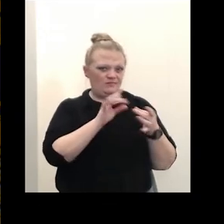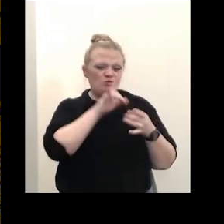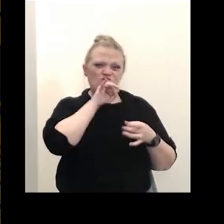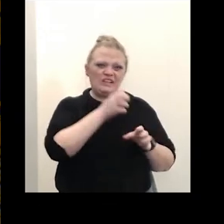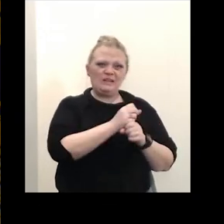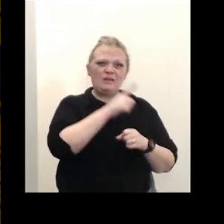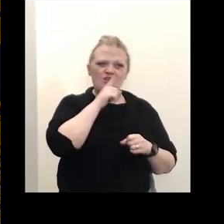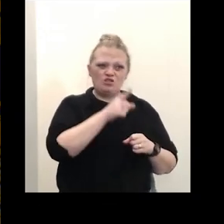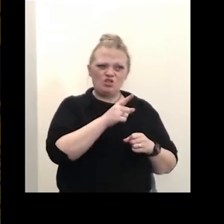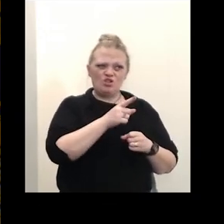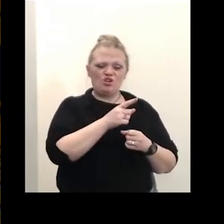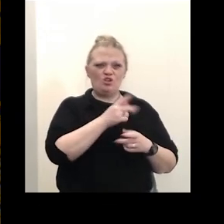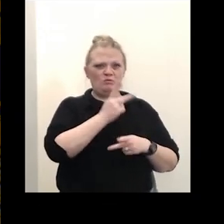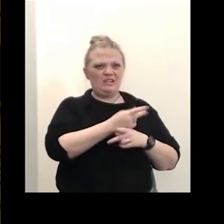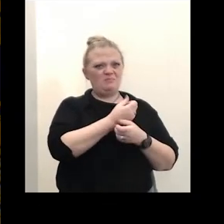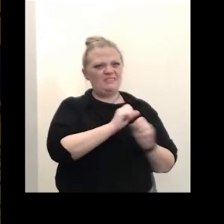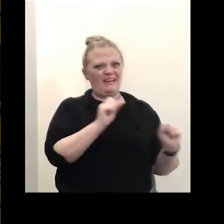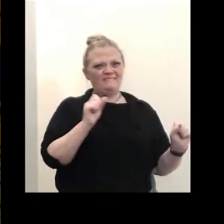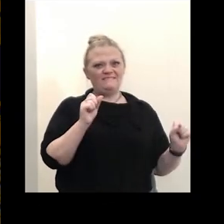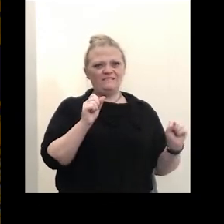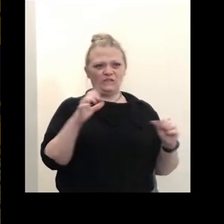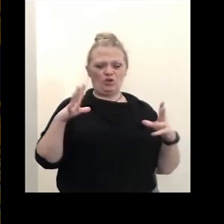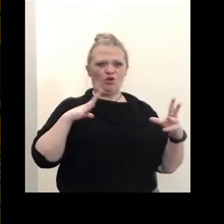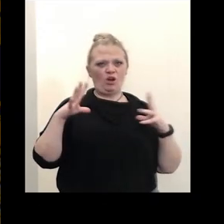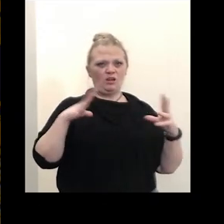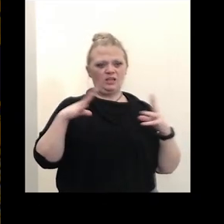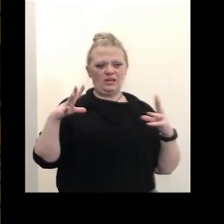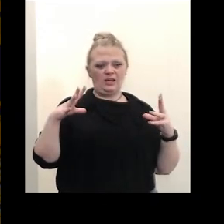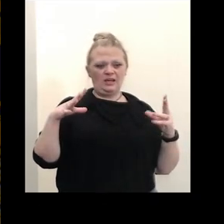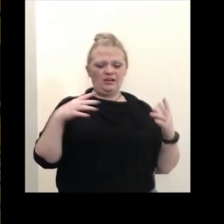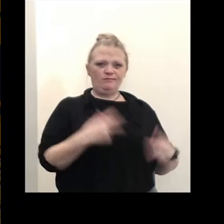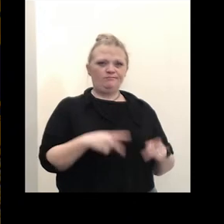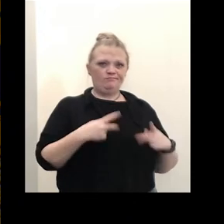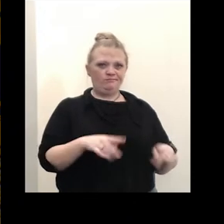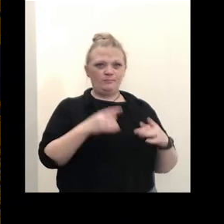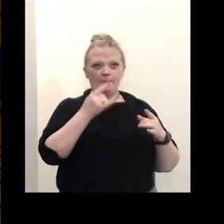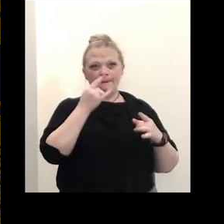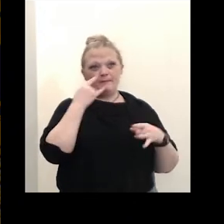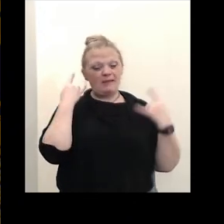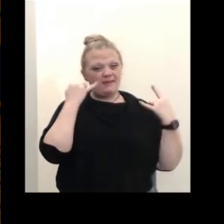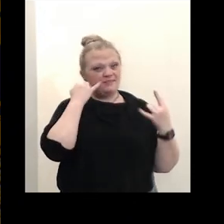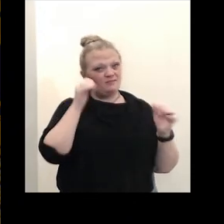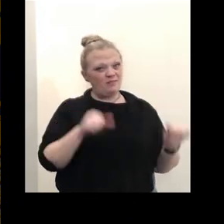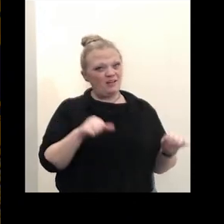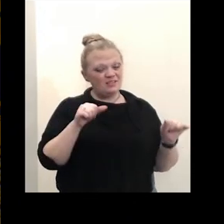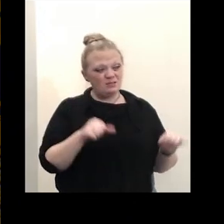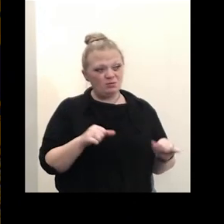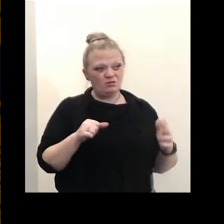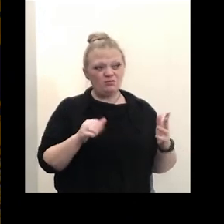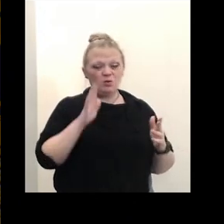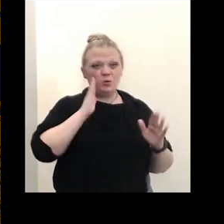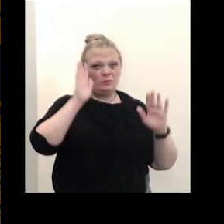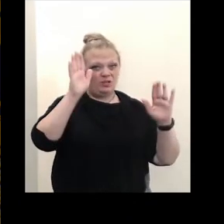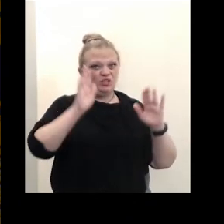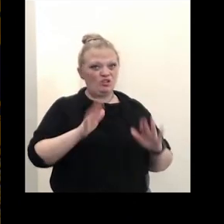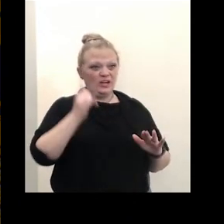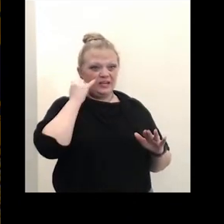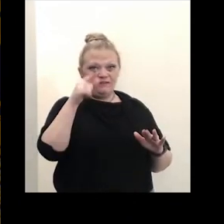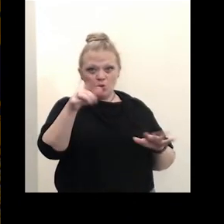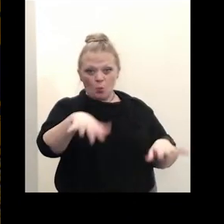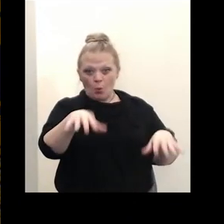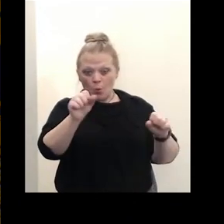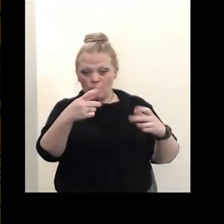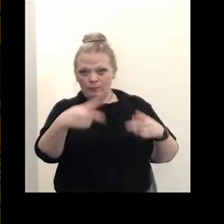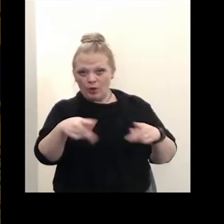stay safe in these uh holiday gatherings um you know wear a mask if possible it'd be great if you're going to host a party you make